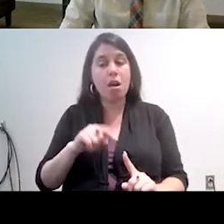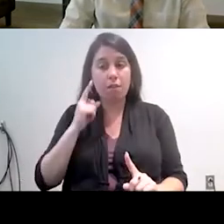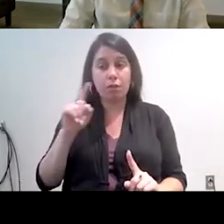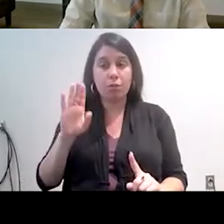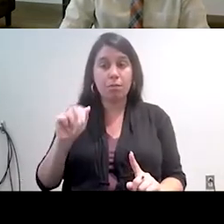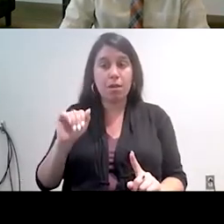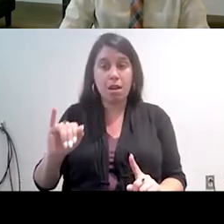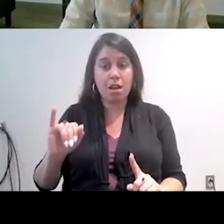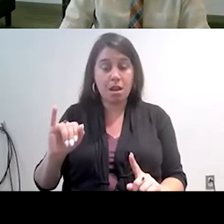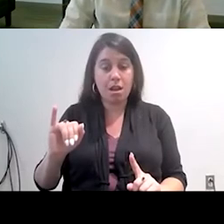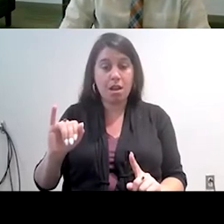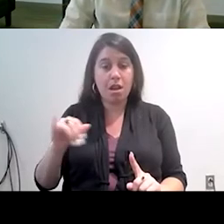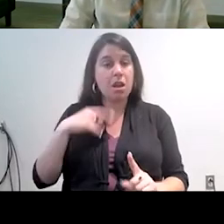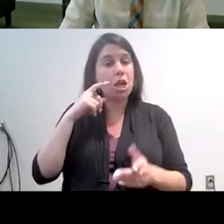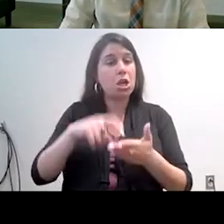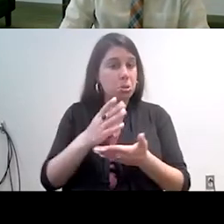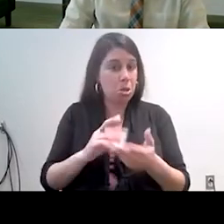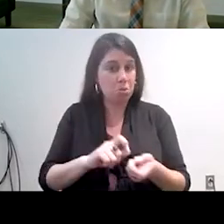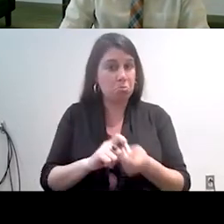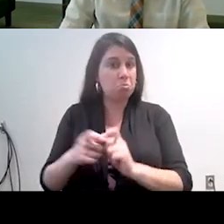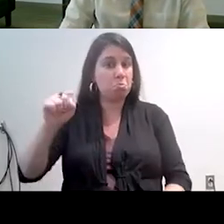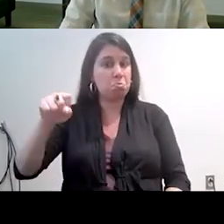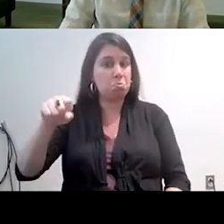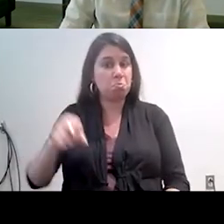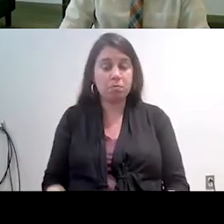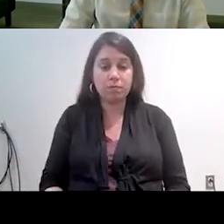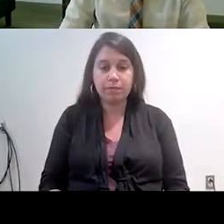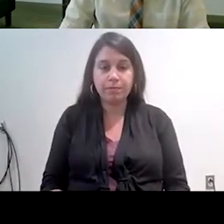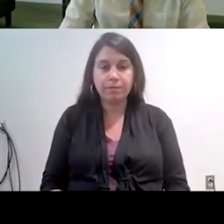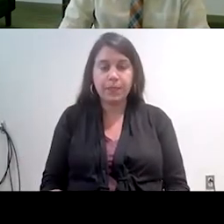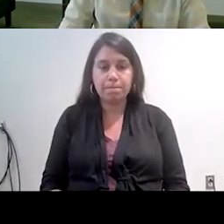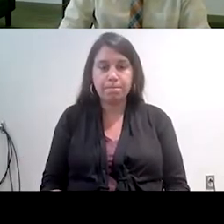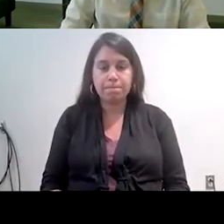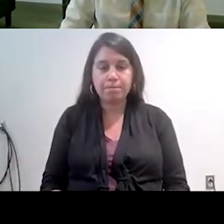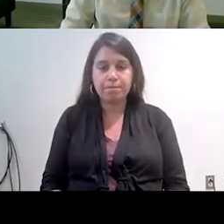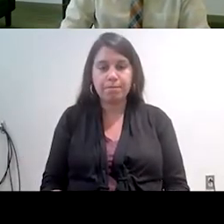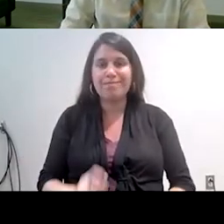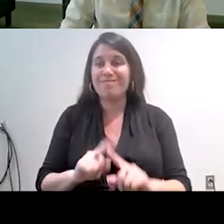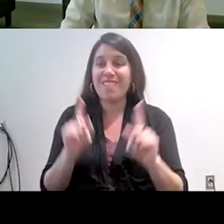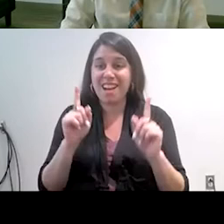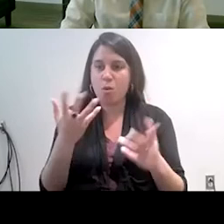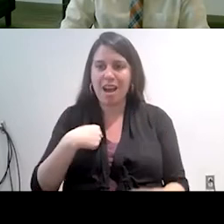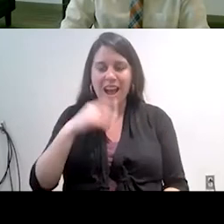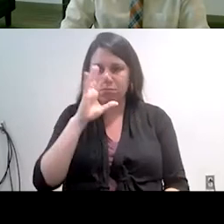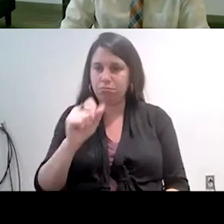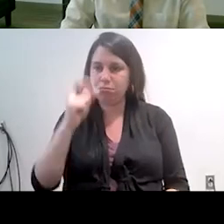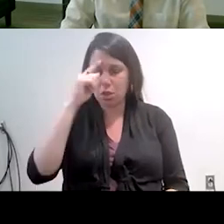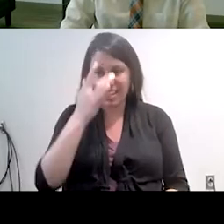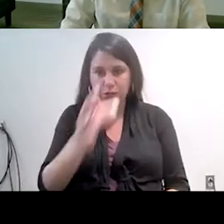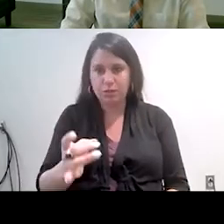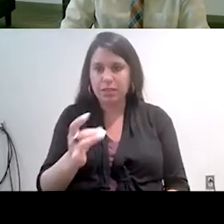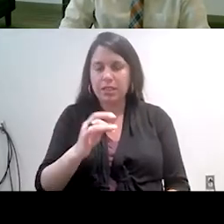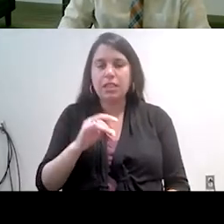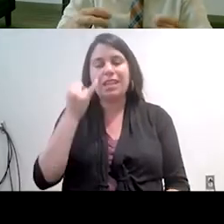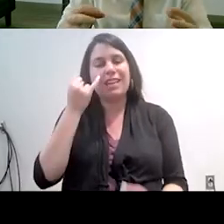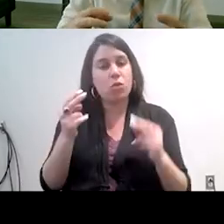between baseline and post-follow-up on the, on the anxiety. But what's really, what I found to be really interesting was when